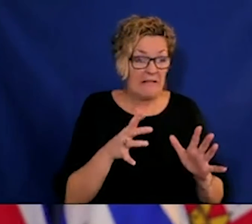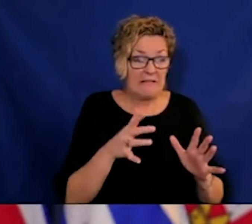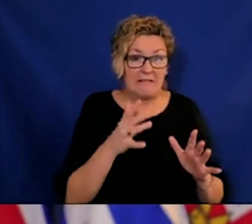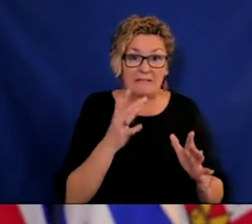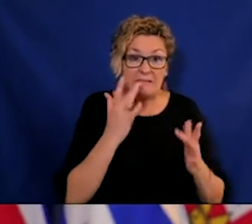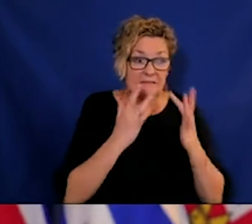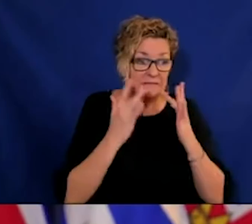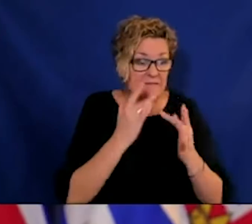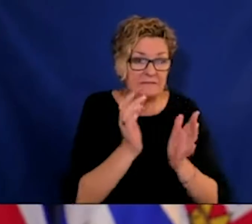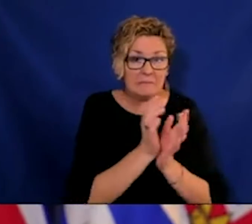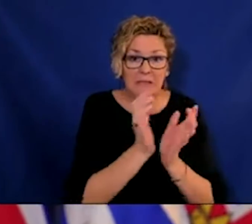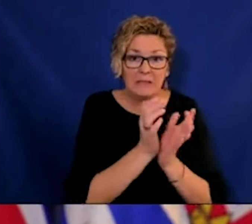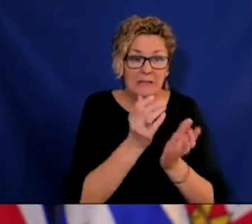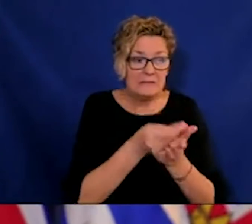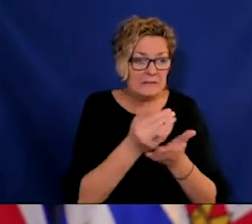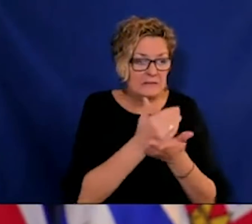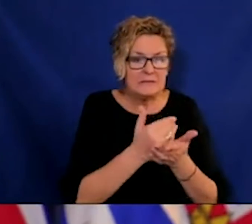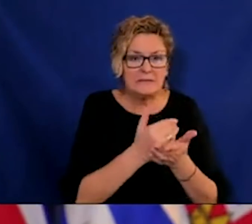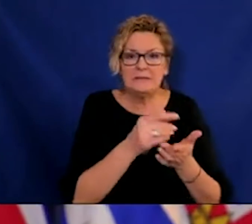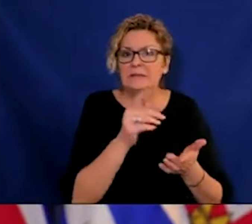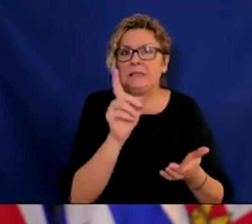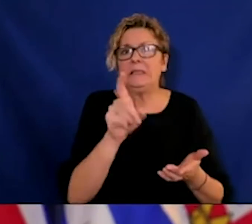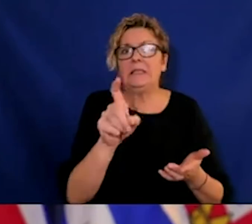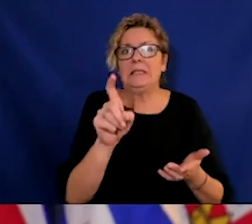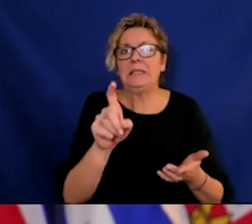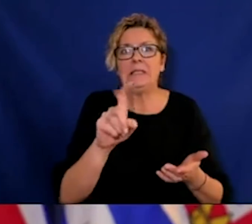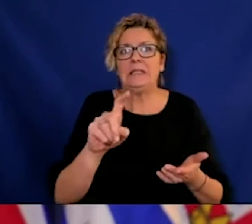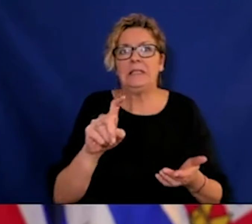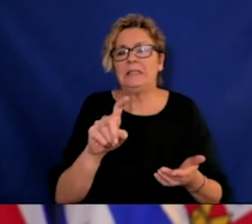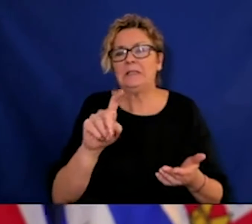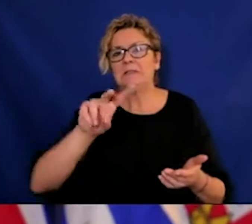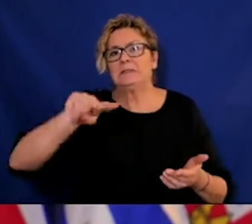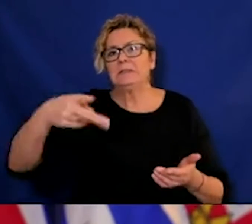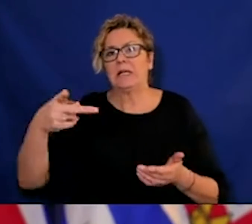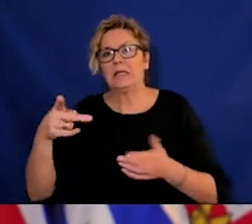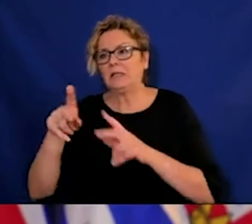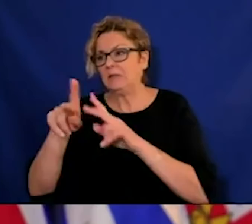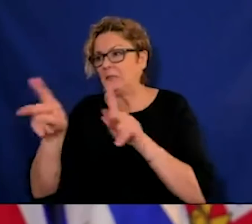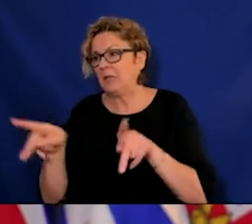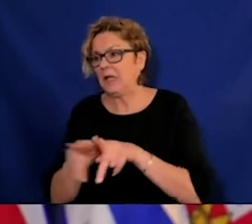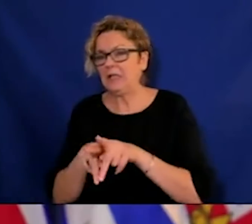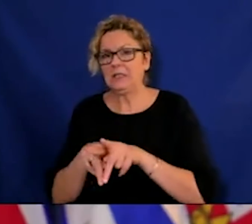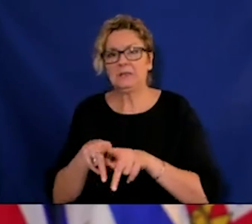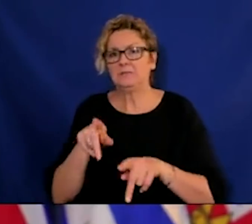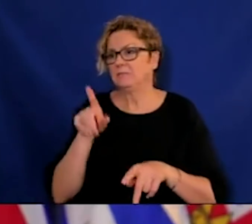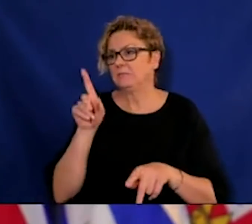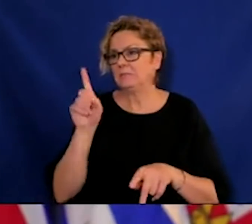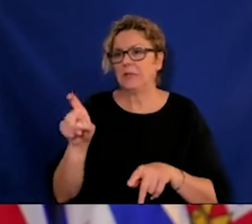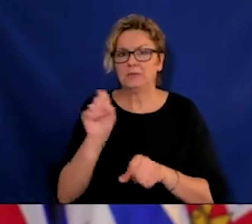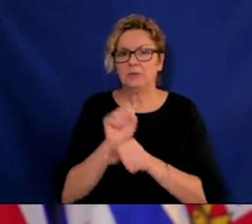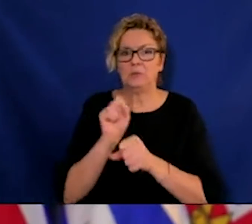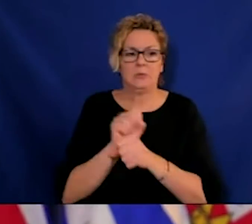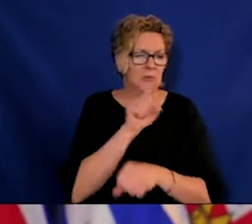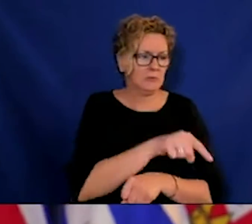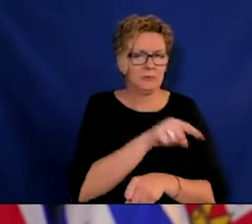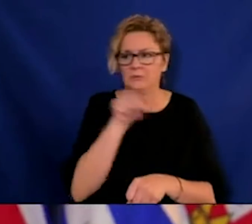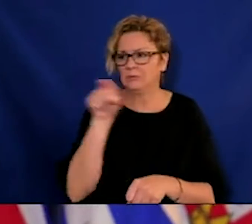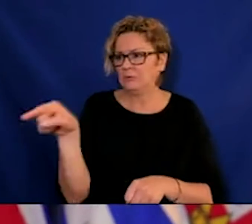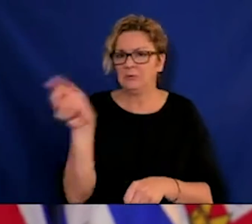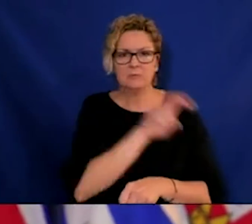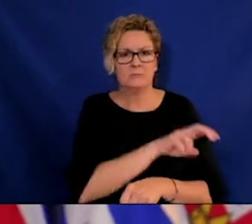the order that was put in place for long-term care, the single site for long-term care, the seriousness of that order is reflected in